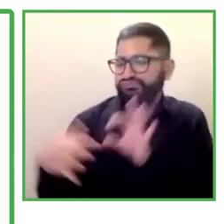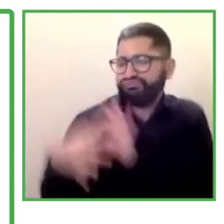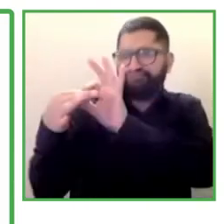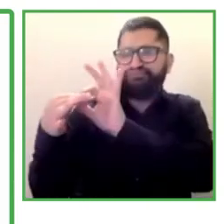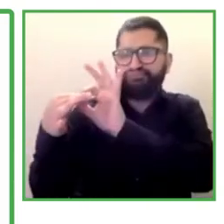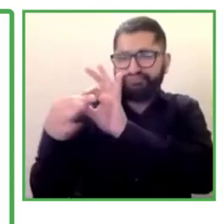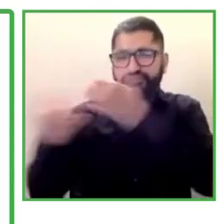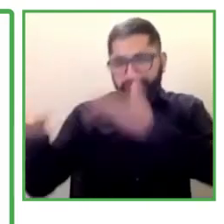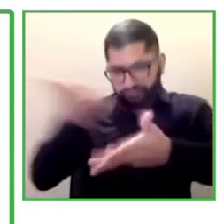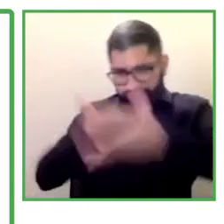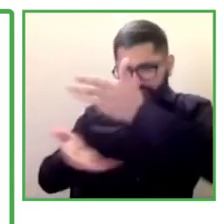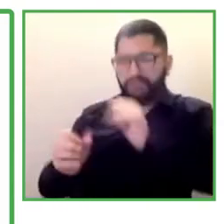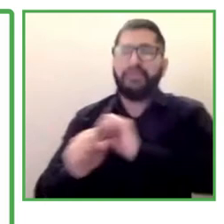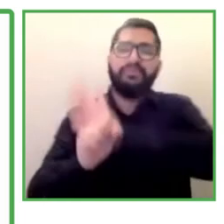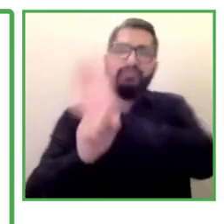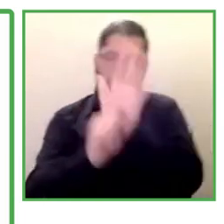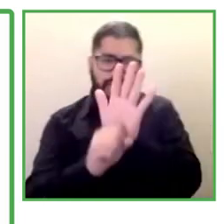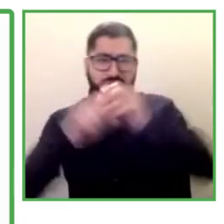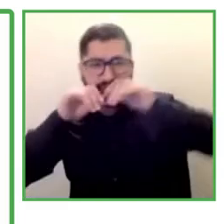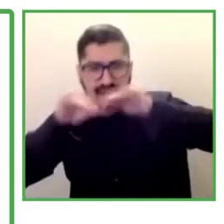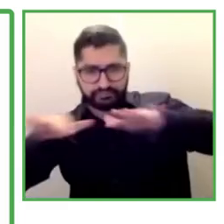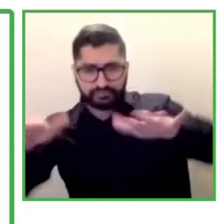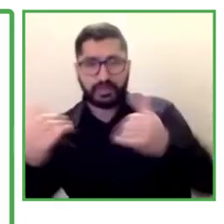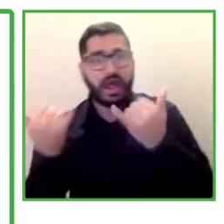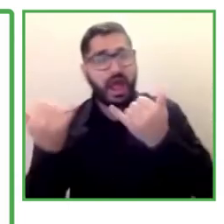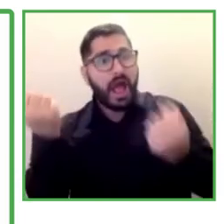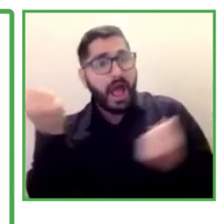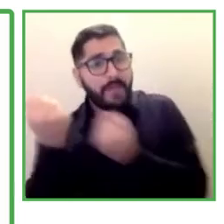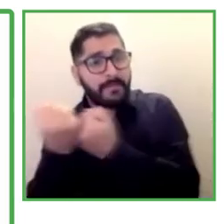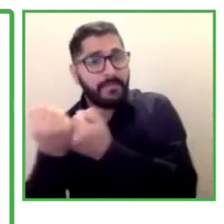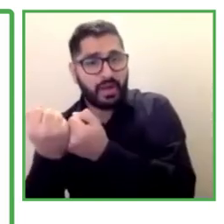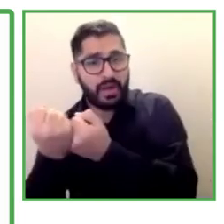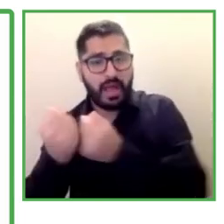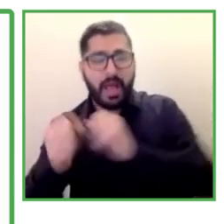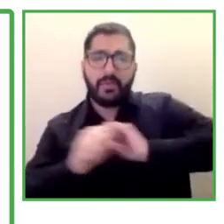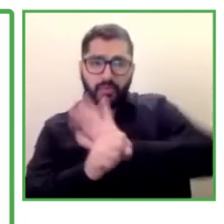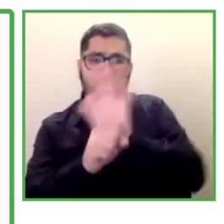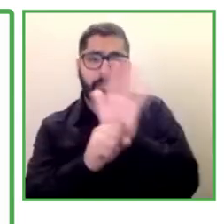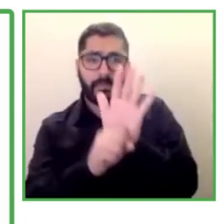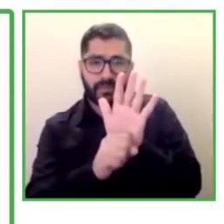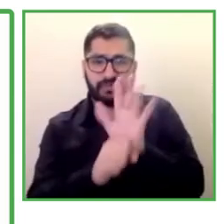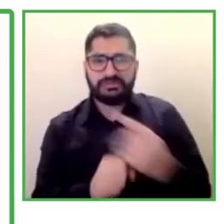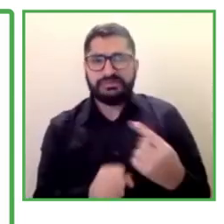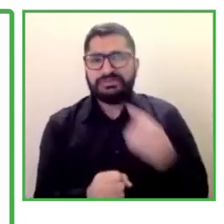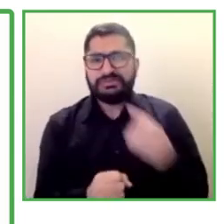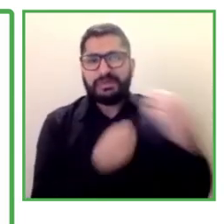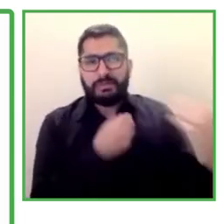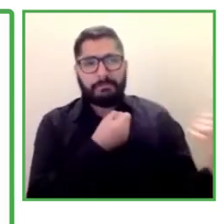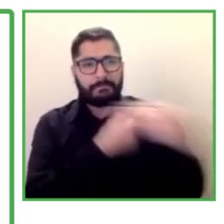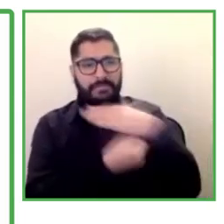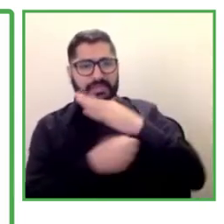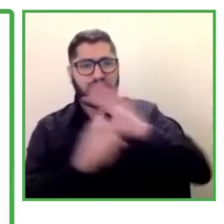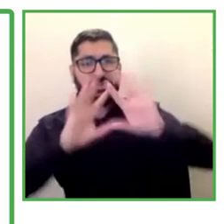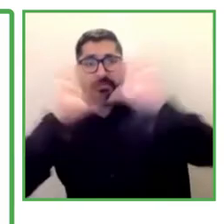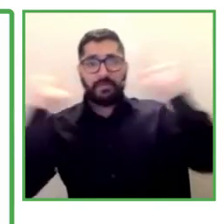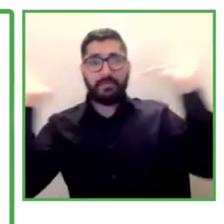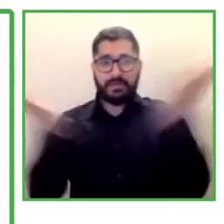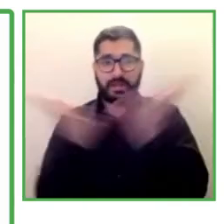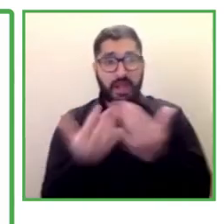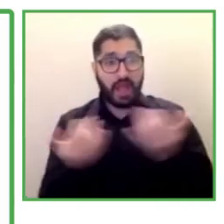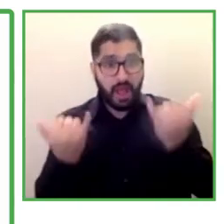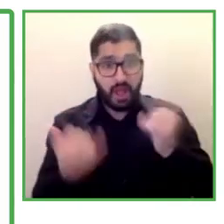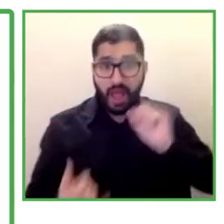also support against climate change effects and everything that is related to initiatives,